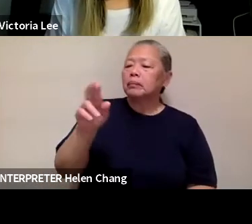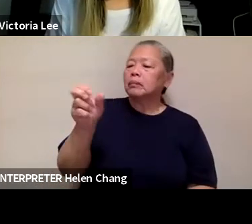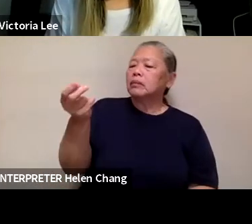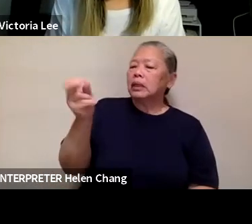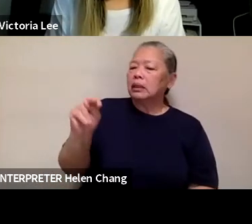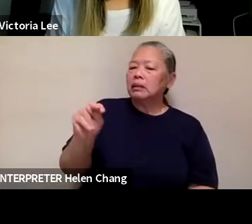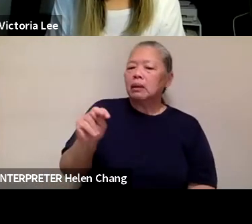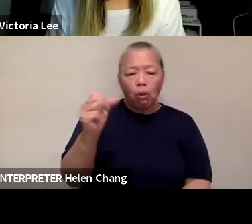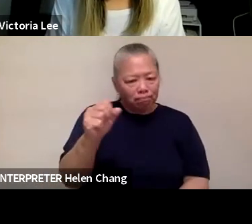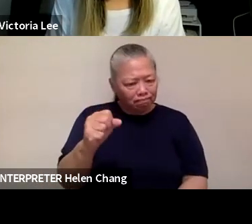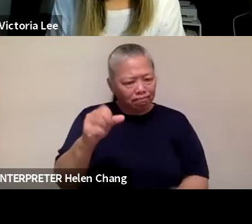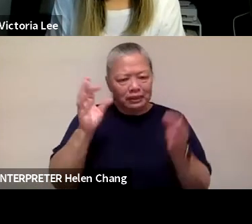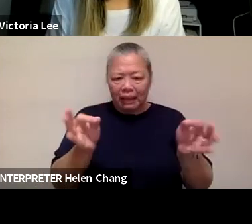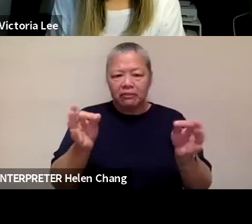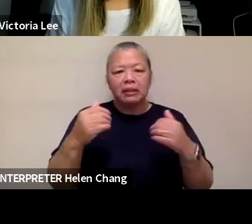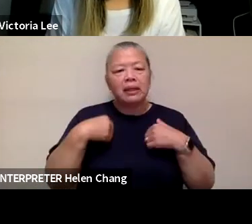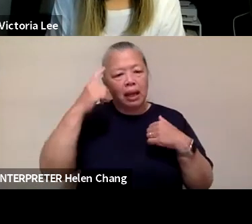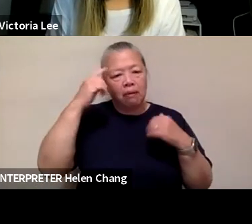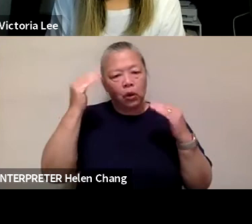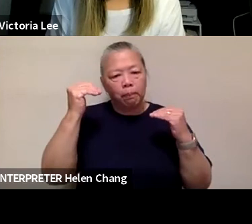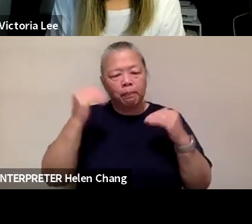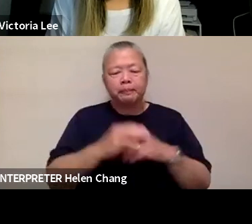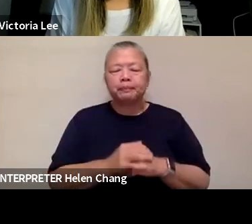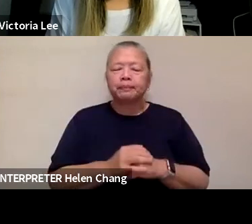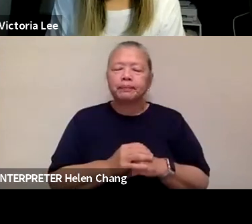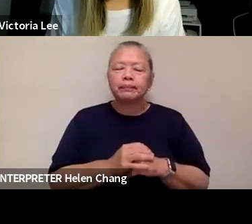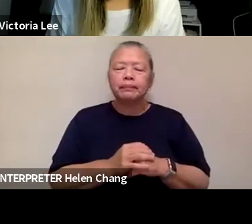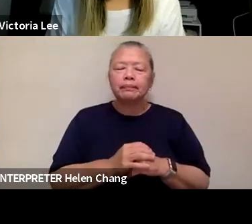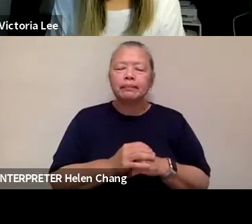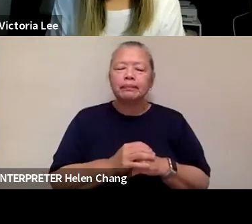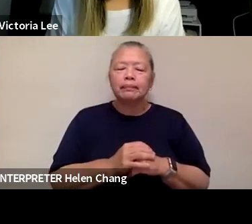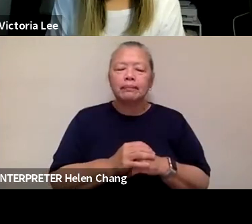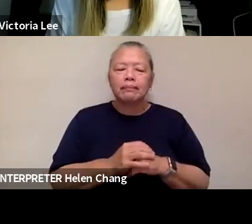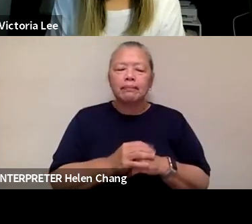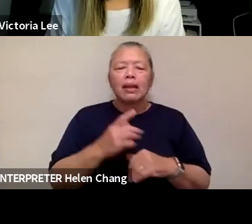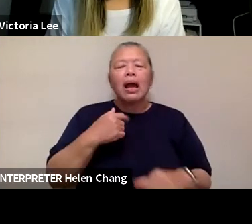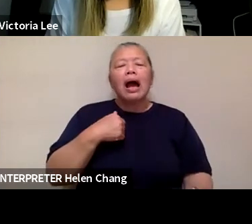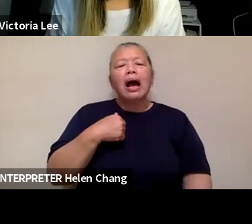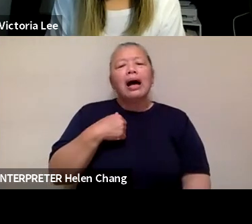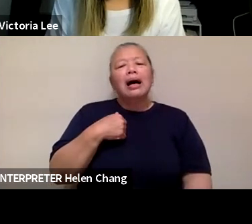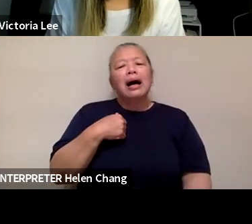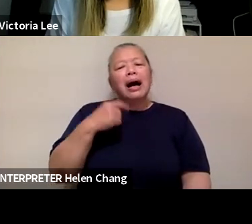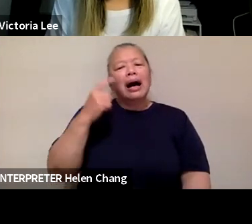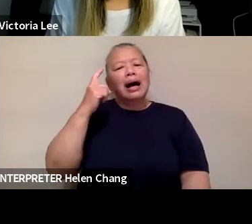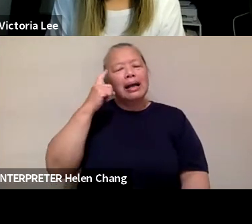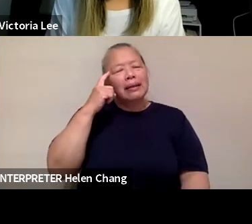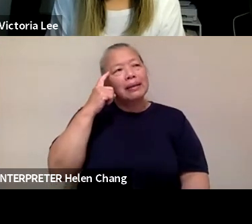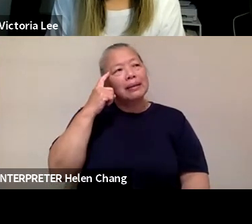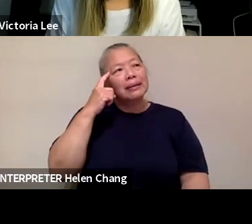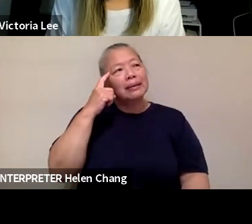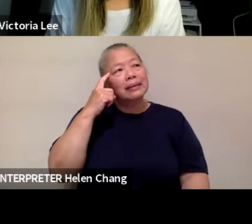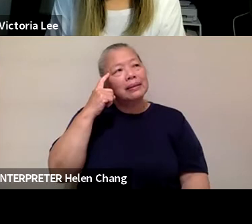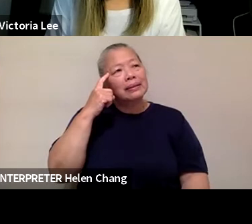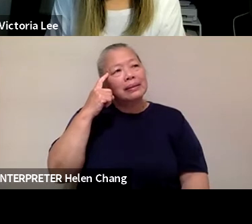Yeah, hopeful for sure. I think, you know, a big part of even opening